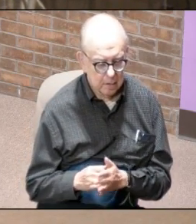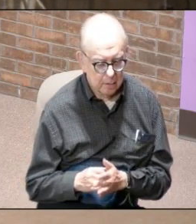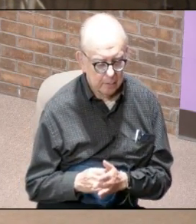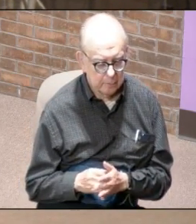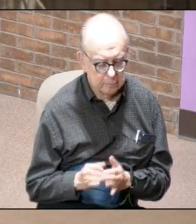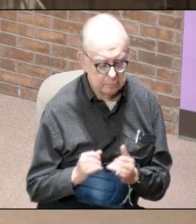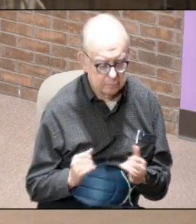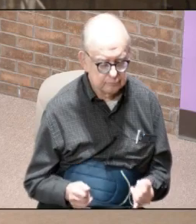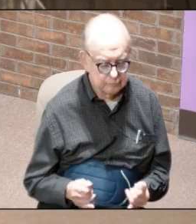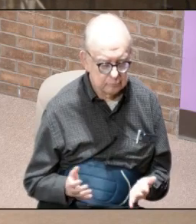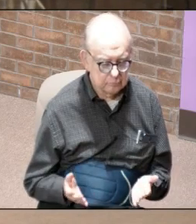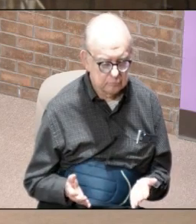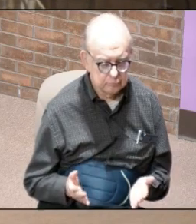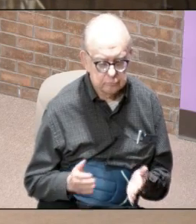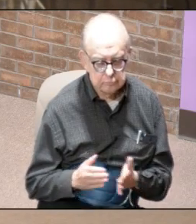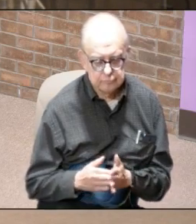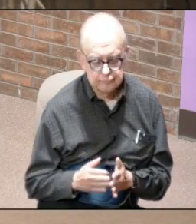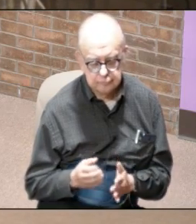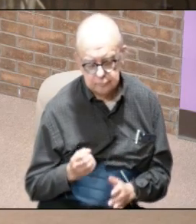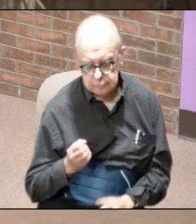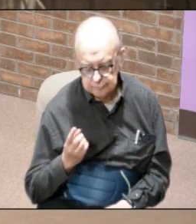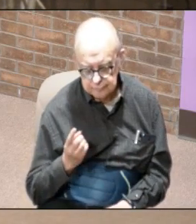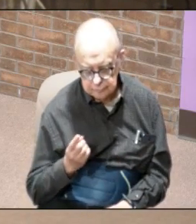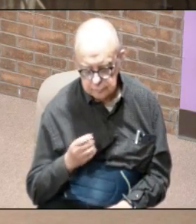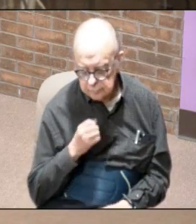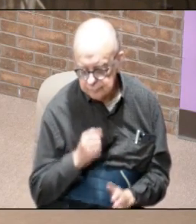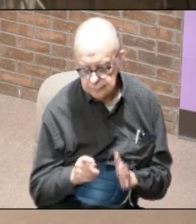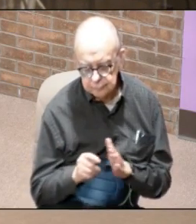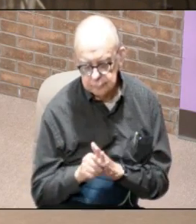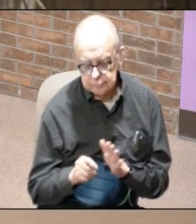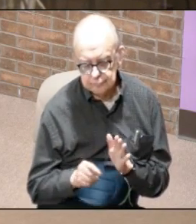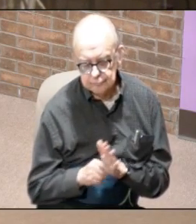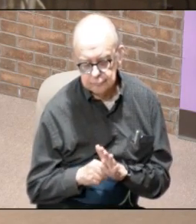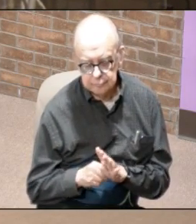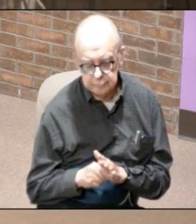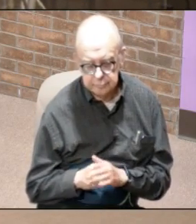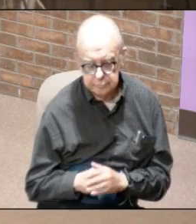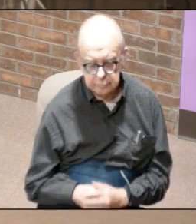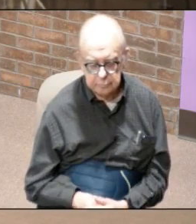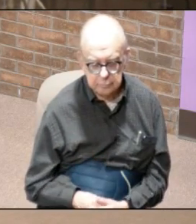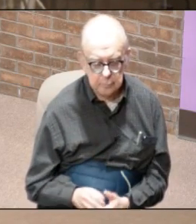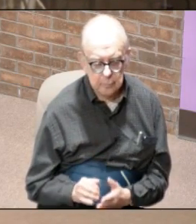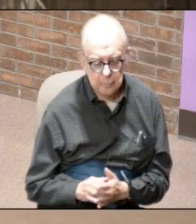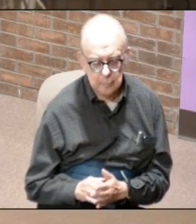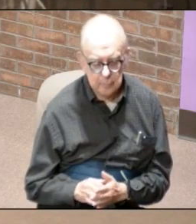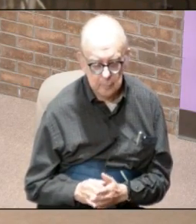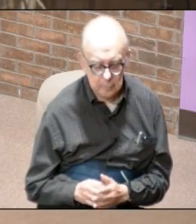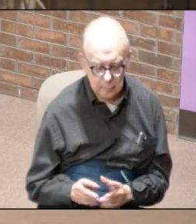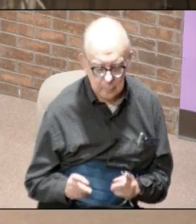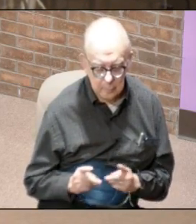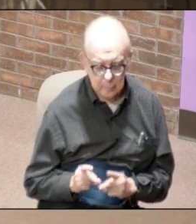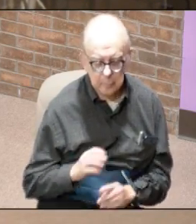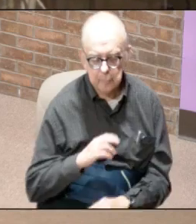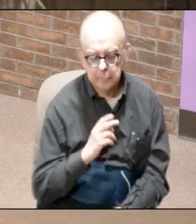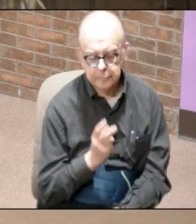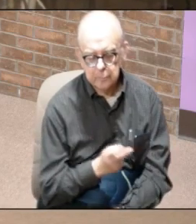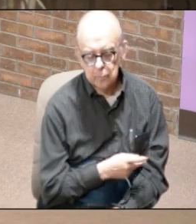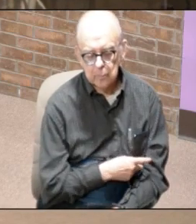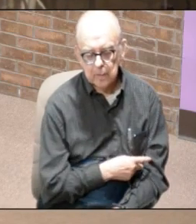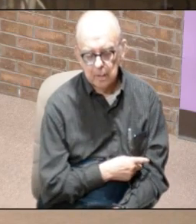his right hand again when you understand from the Old Testament that the place of power